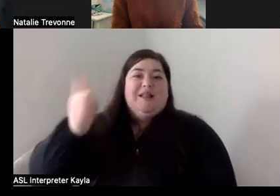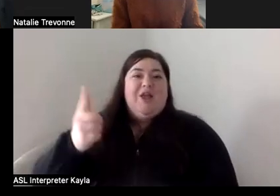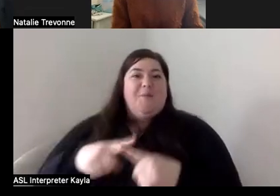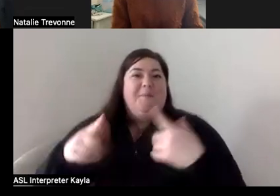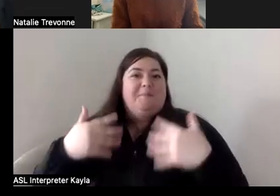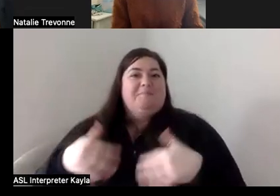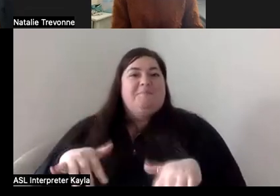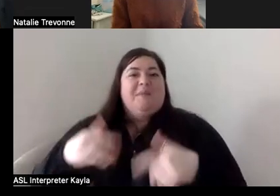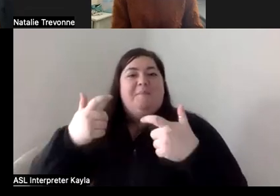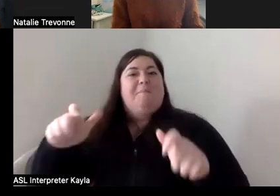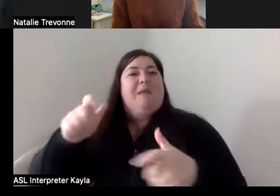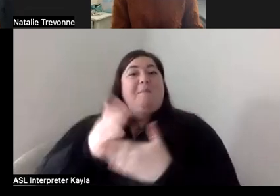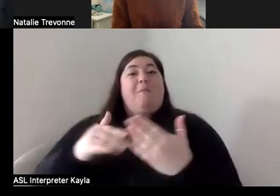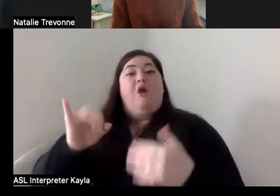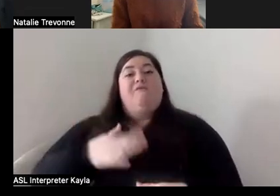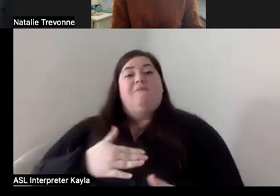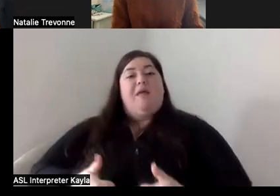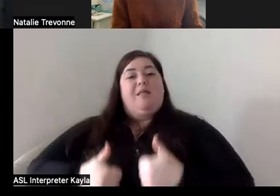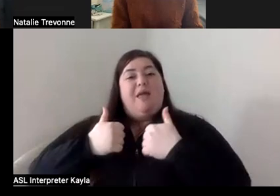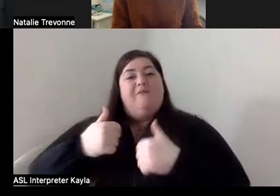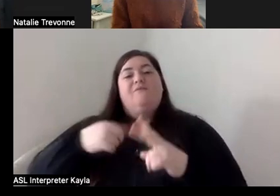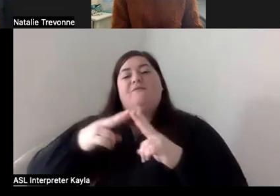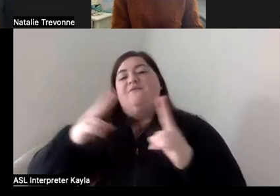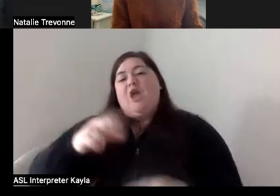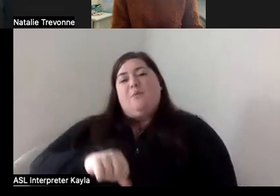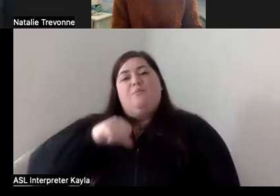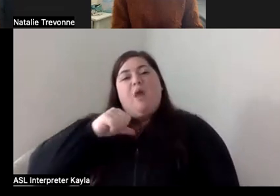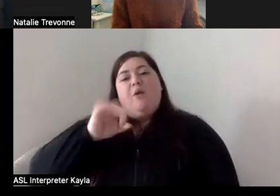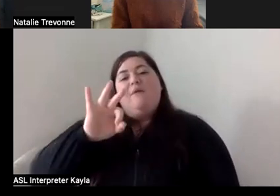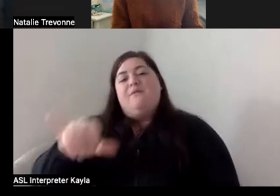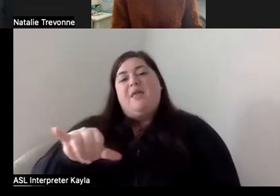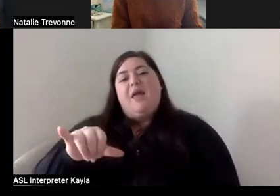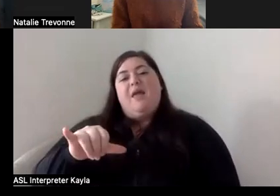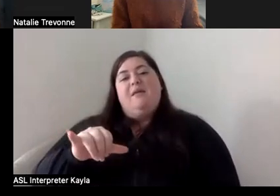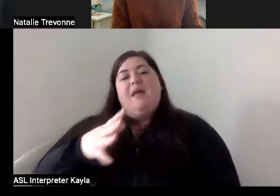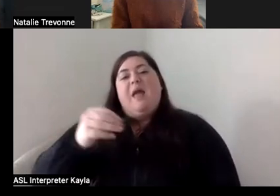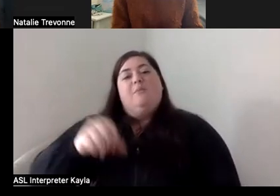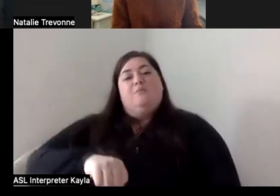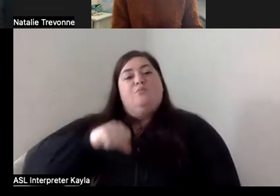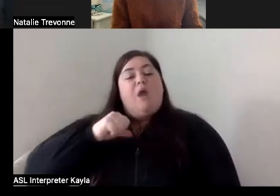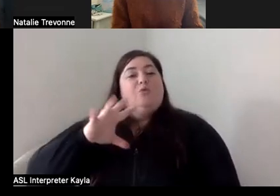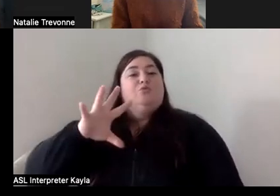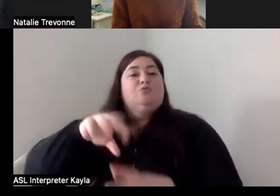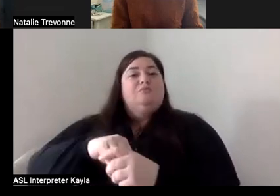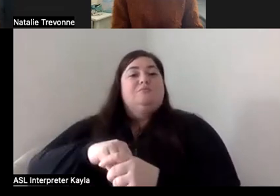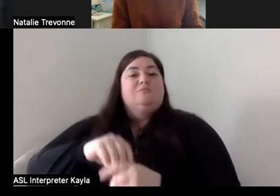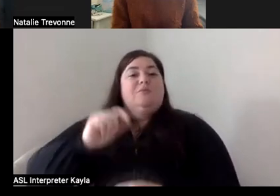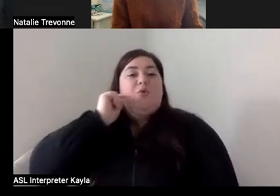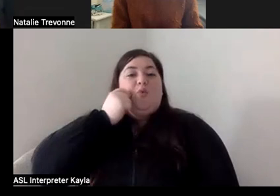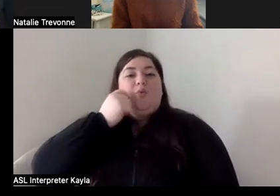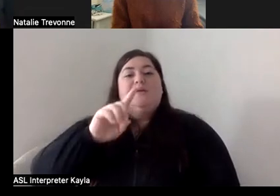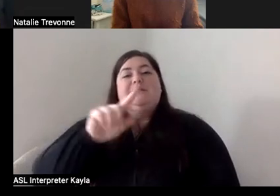major portion of my life and something I'm very proud of. And I'm just proud to be a part of such a cool disability